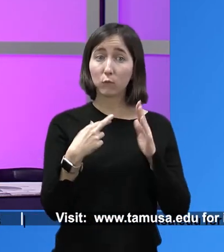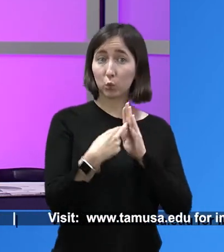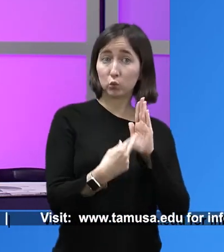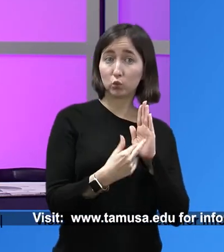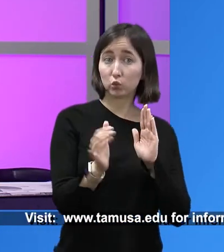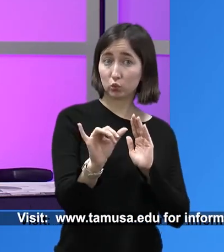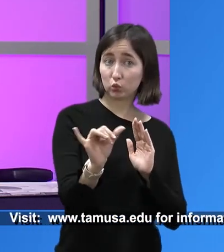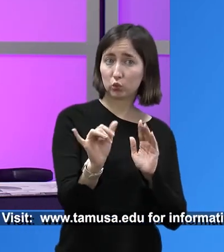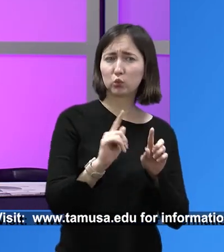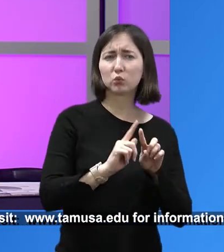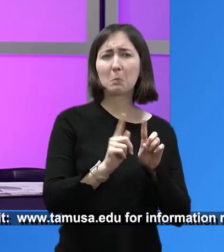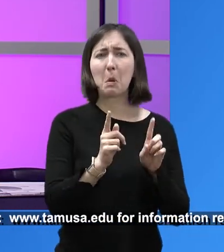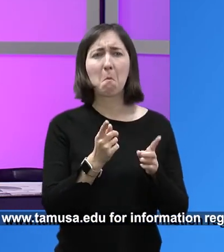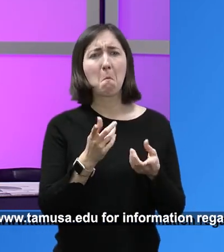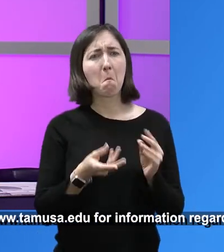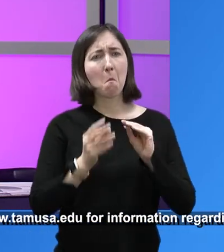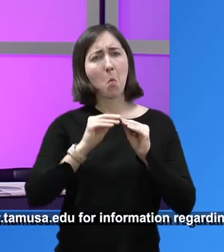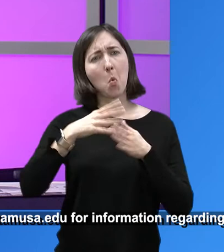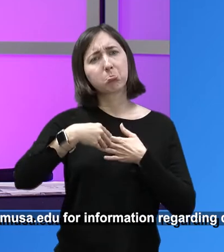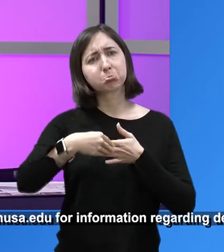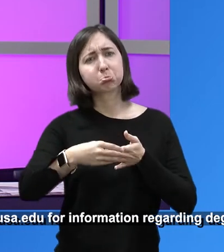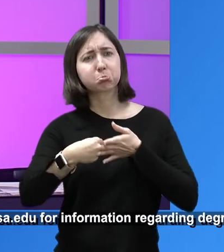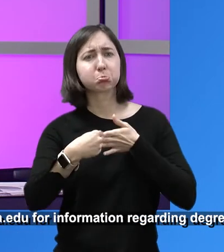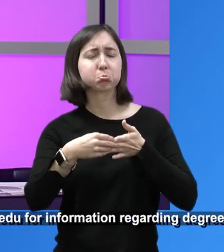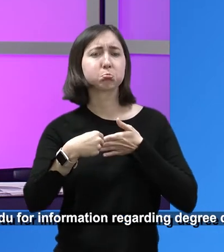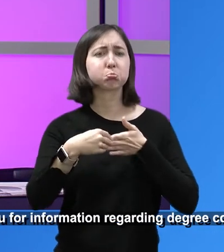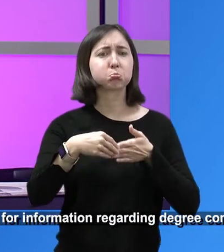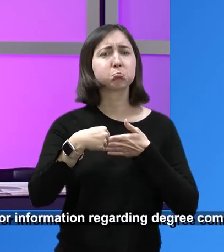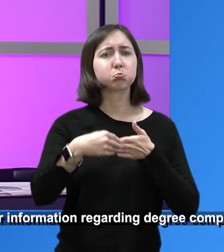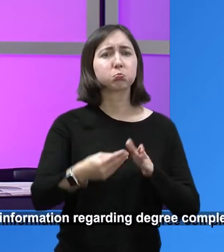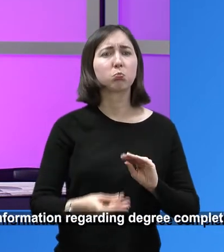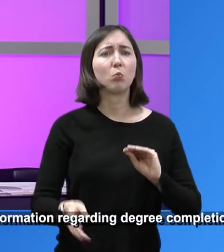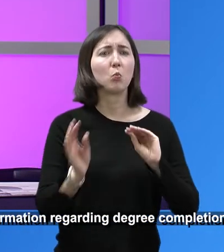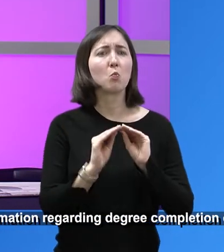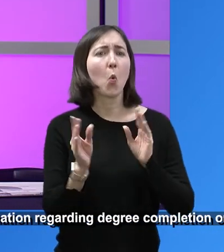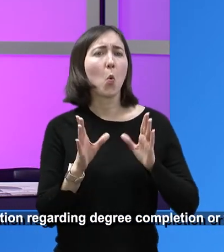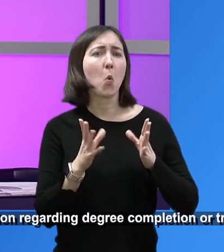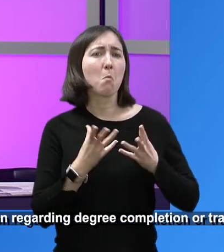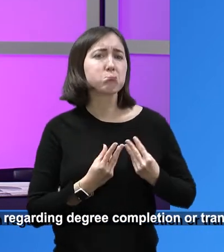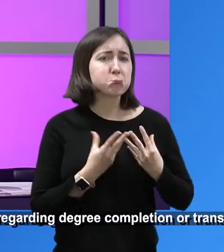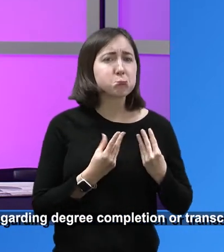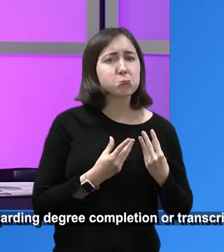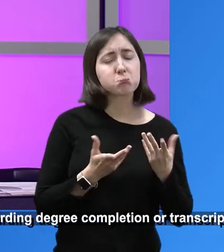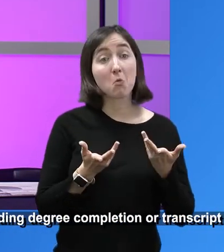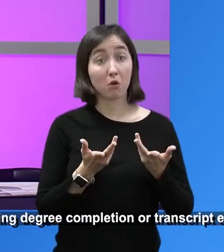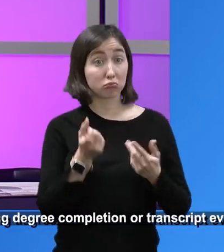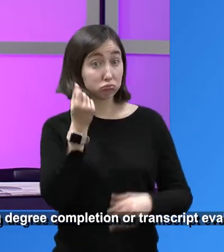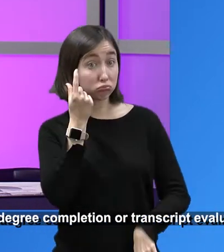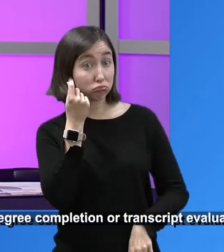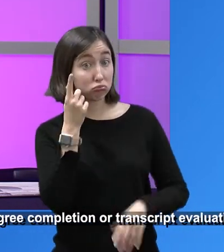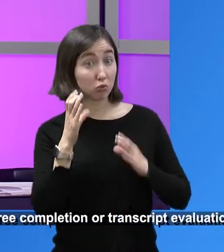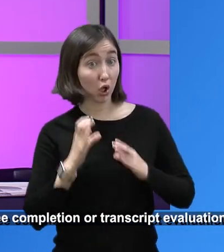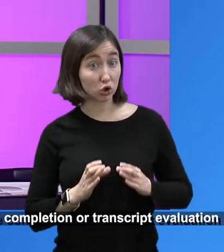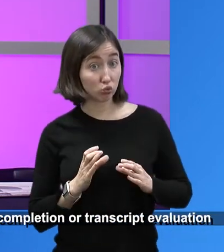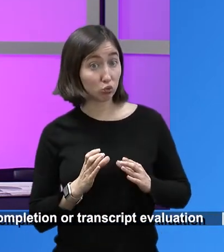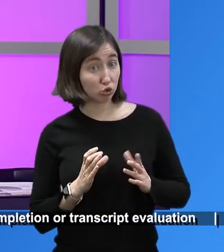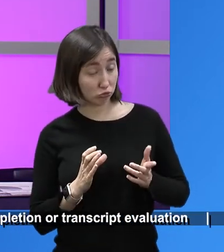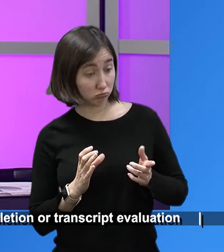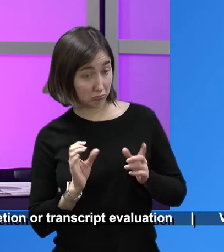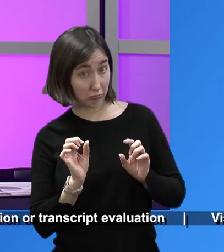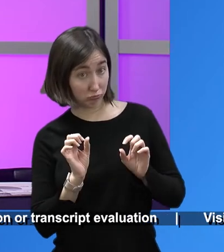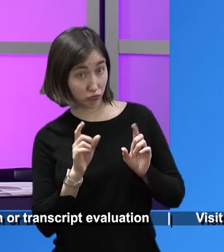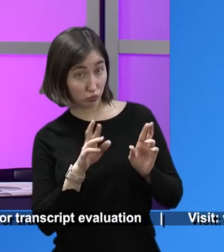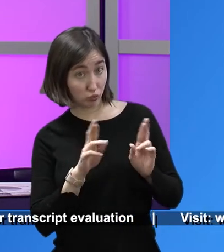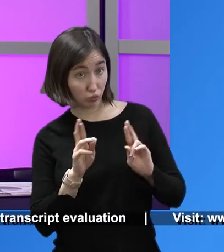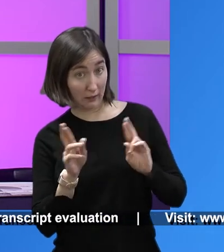because we want to create a place where our customers have